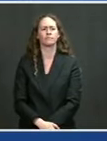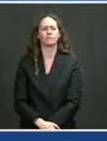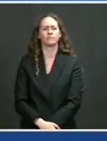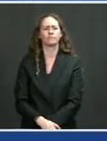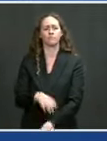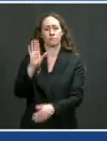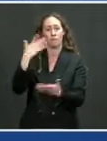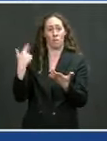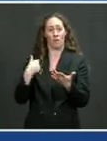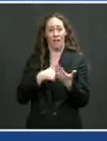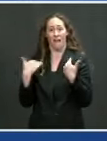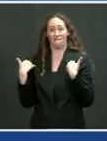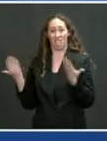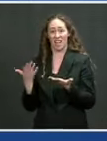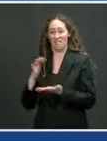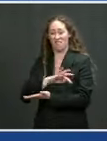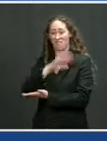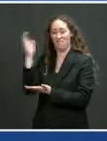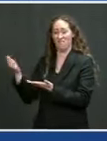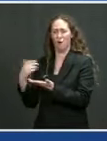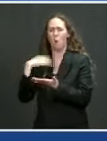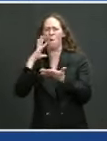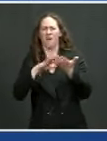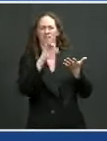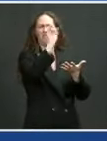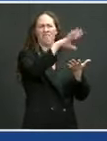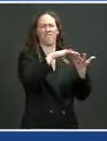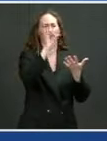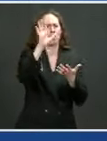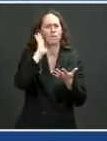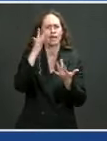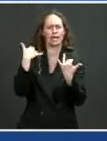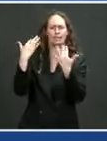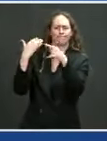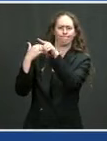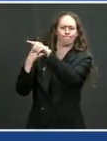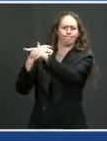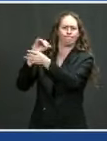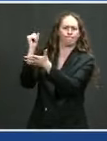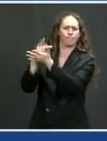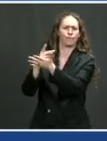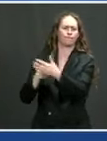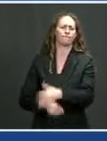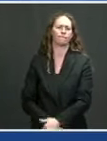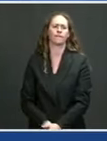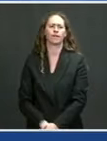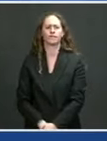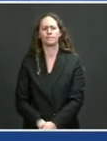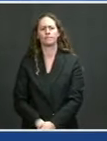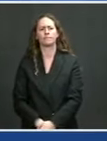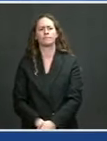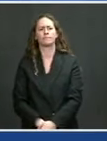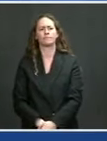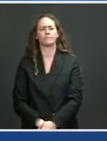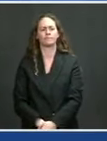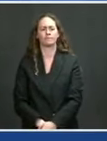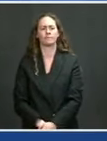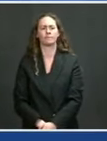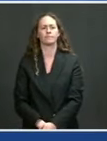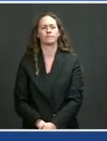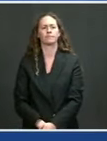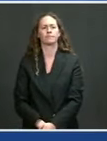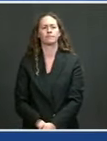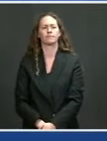I'm announcing they will also share U.S. authorized vaccine doses of Pfizer and Moderna and Johnson and Johnson